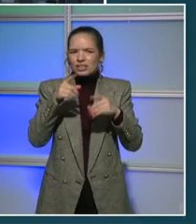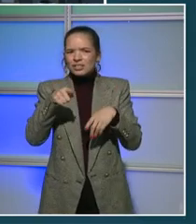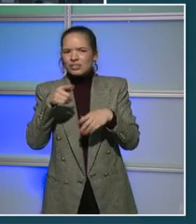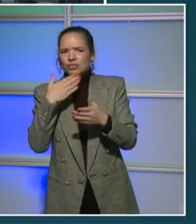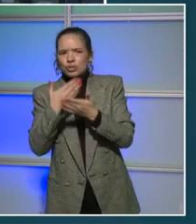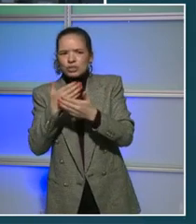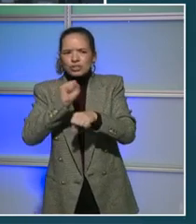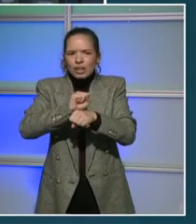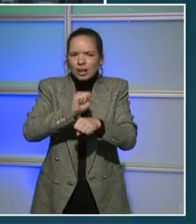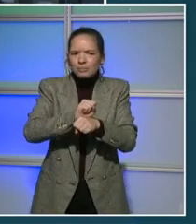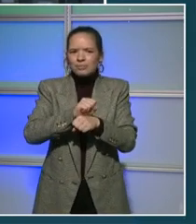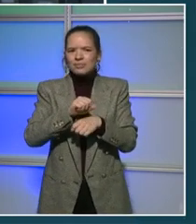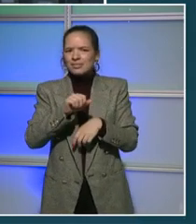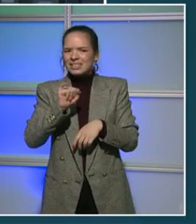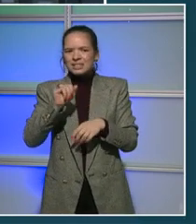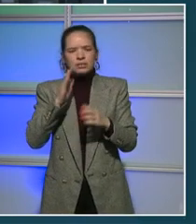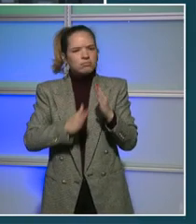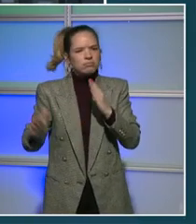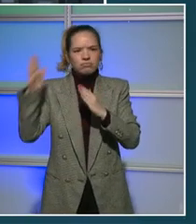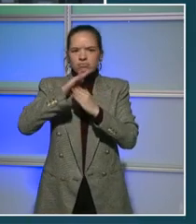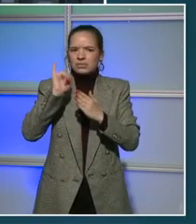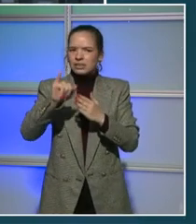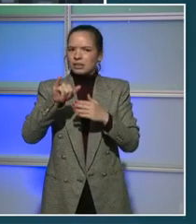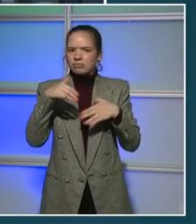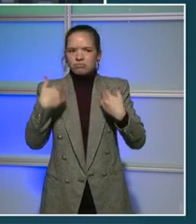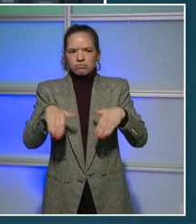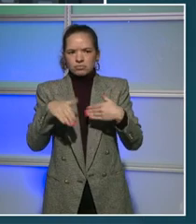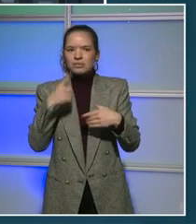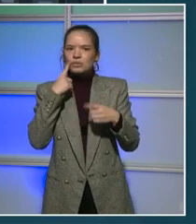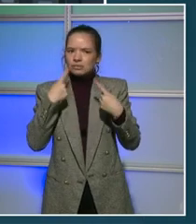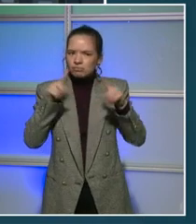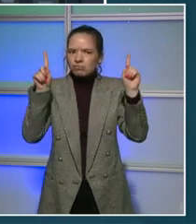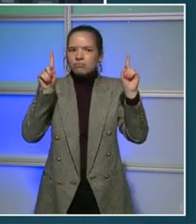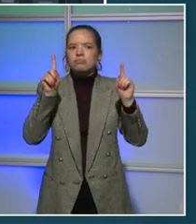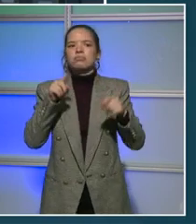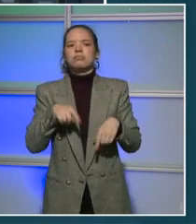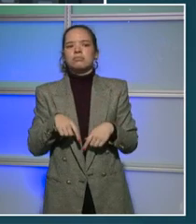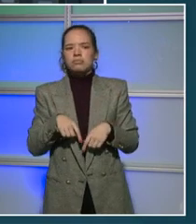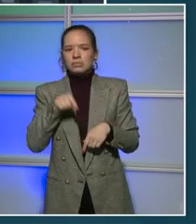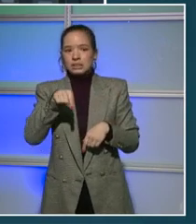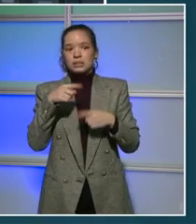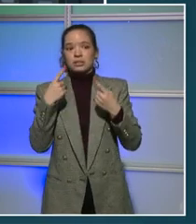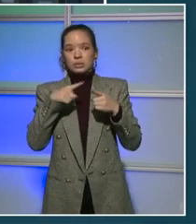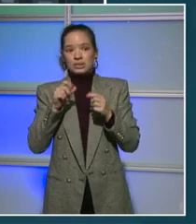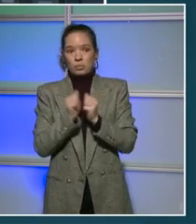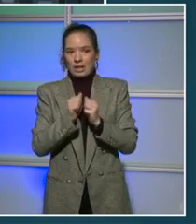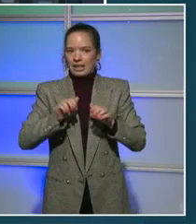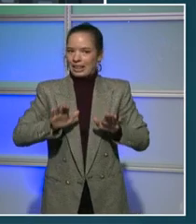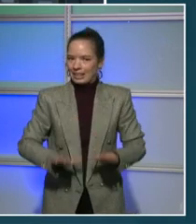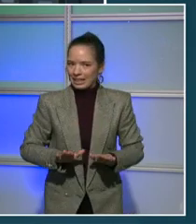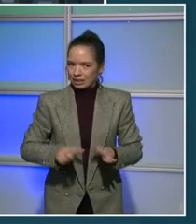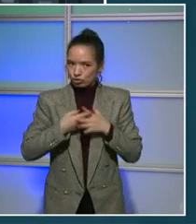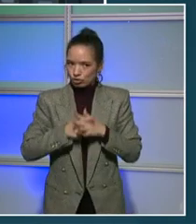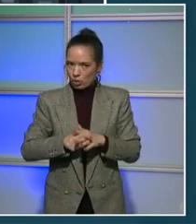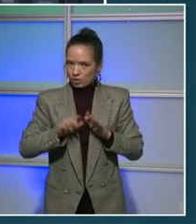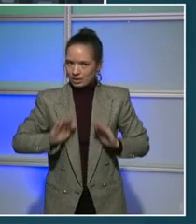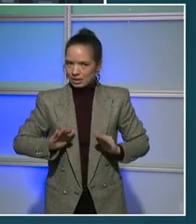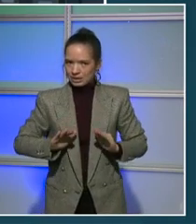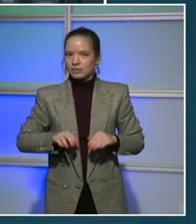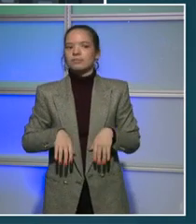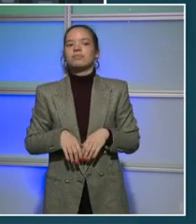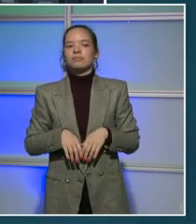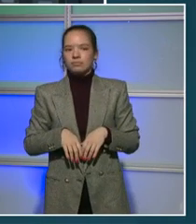Of course, our future begins with our littlest residents. Families in all eight wards must have access to high quality and affordable childcare.